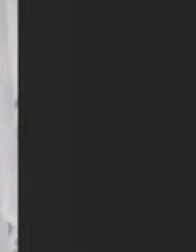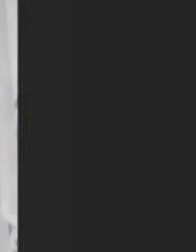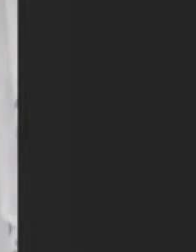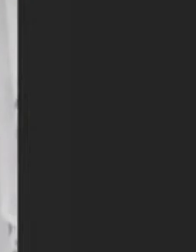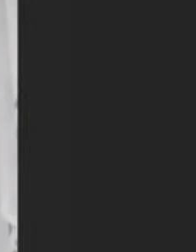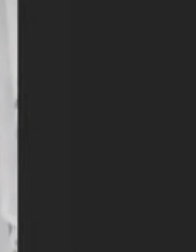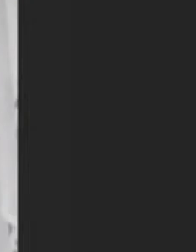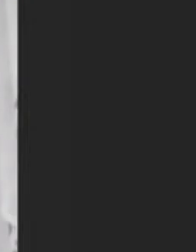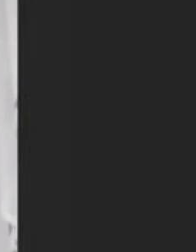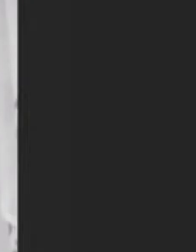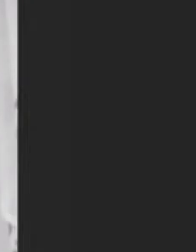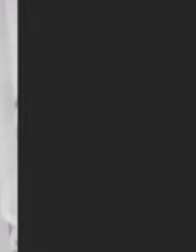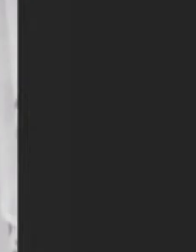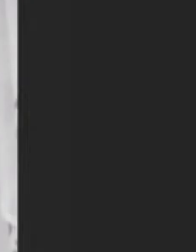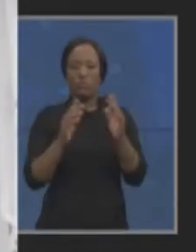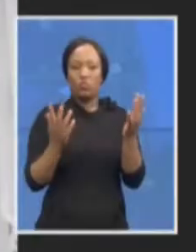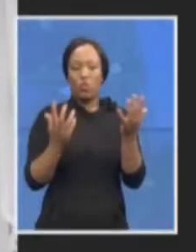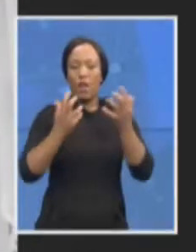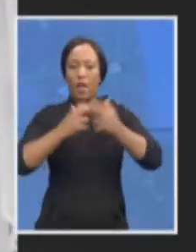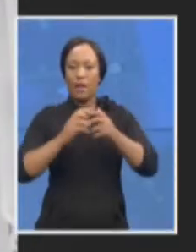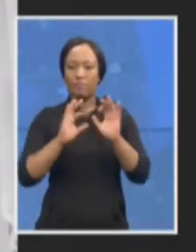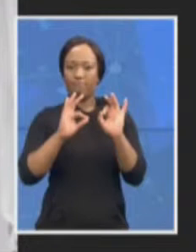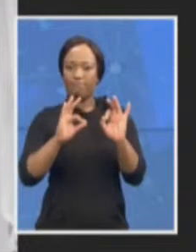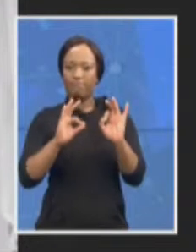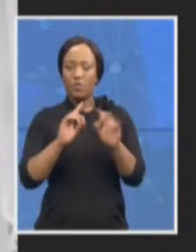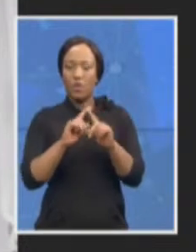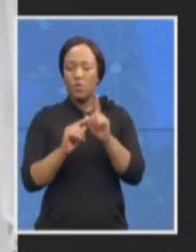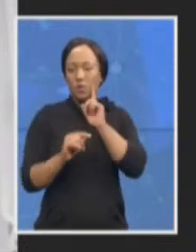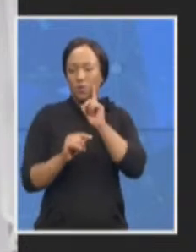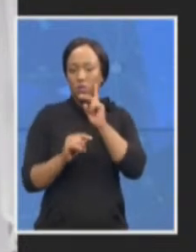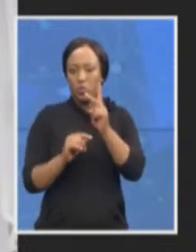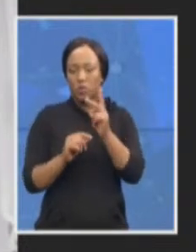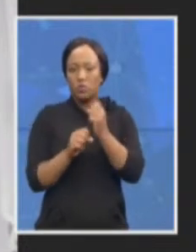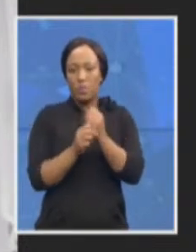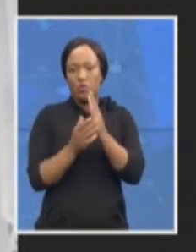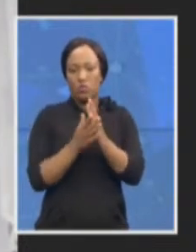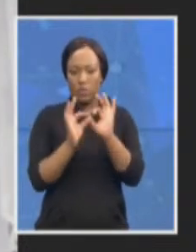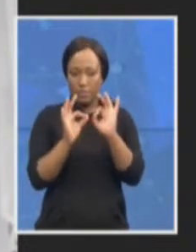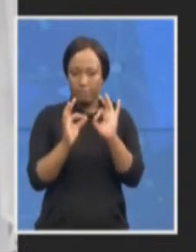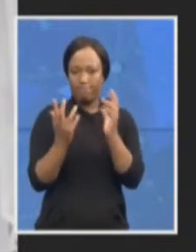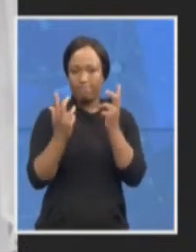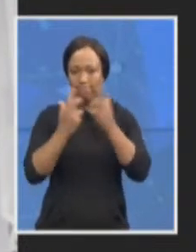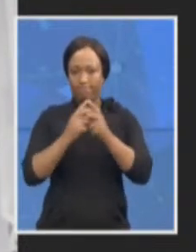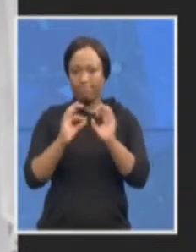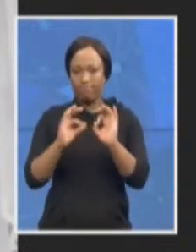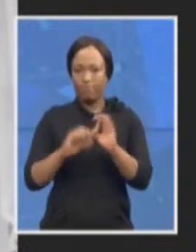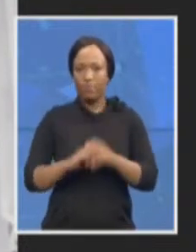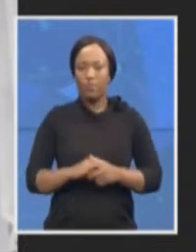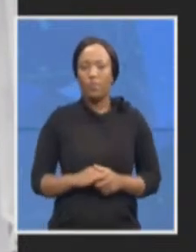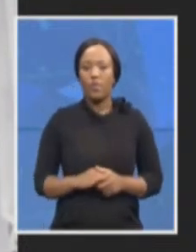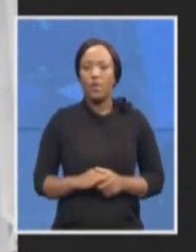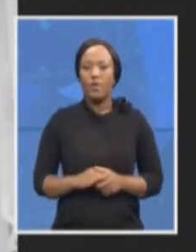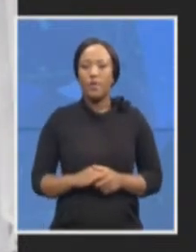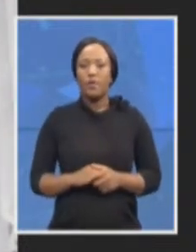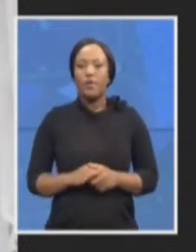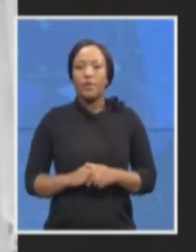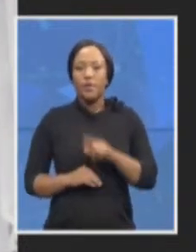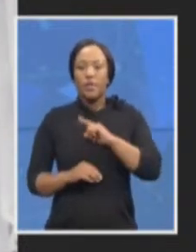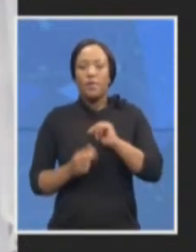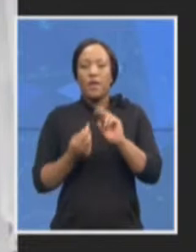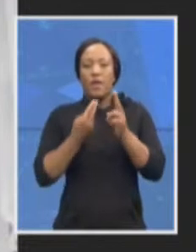center model and we are looking to make sure that that happens there is also a hashtag know your tutuzela awareness campaign